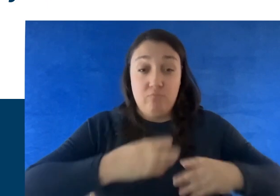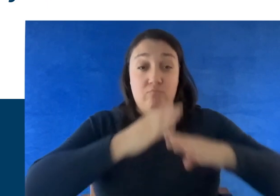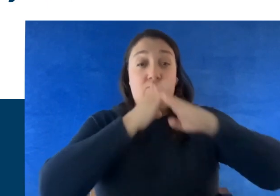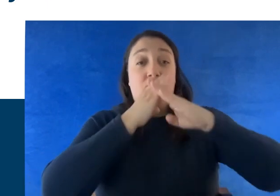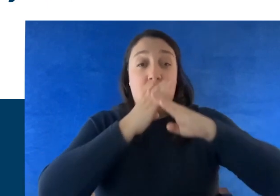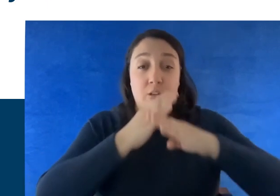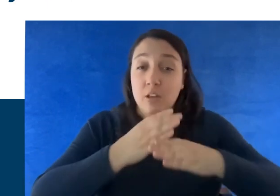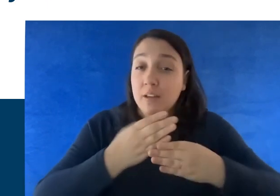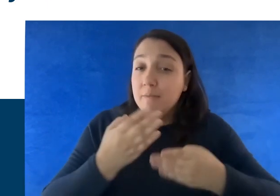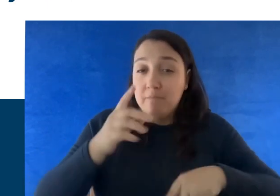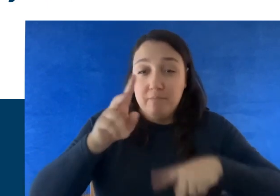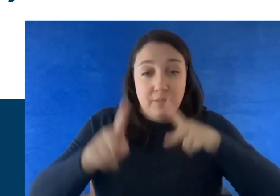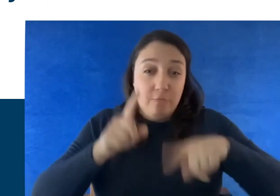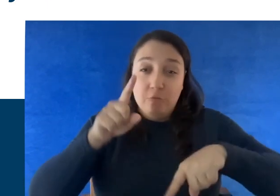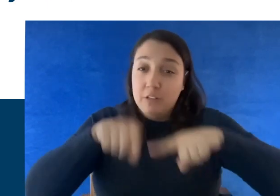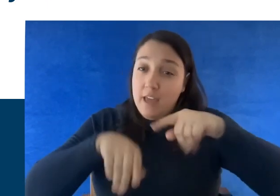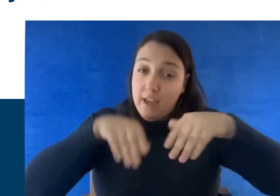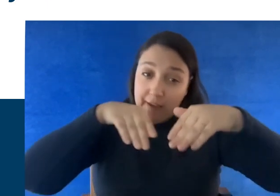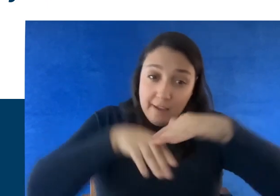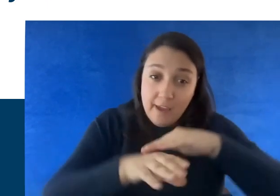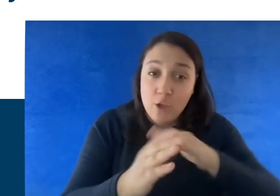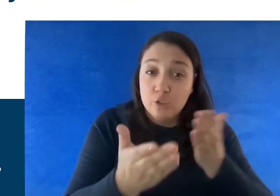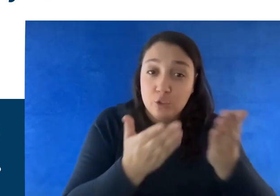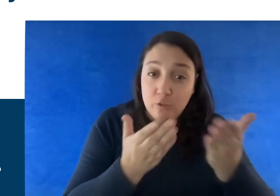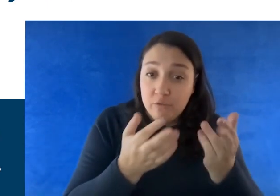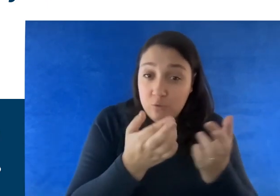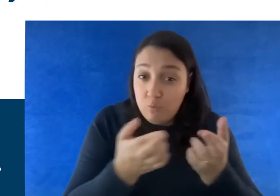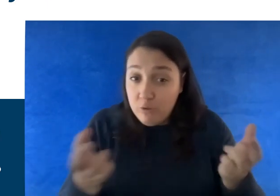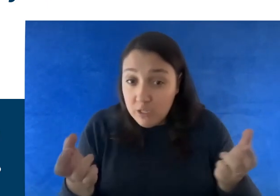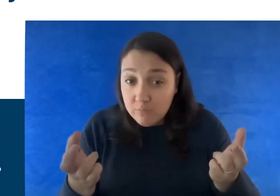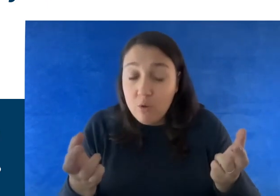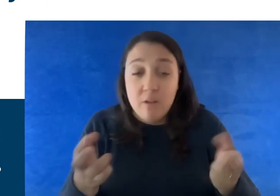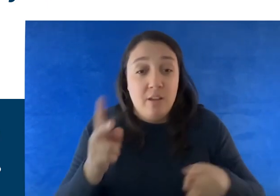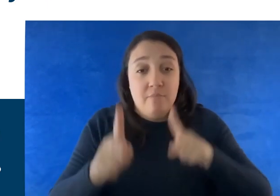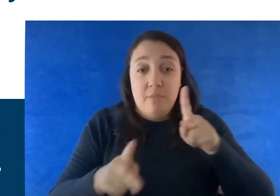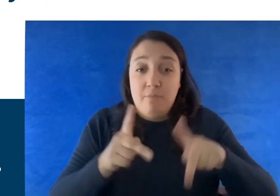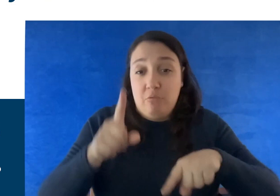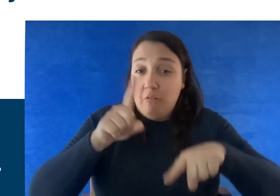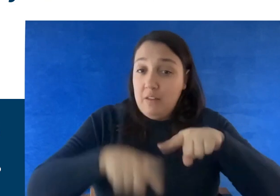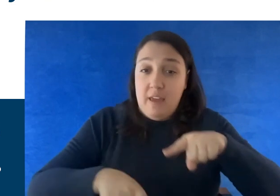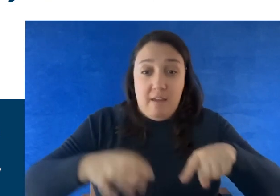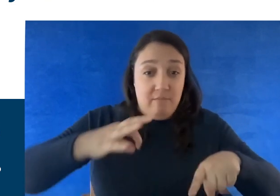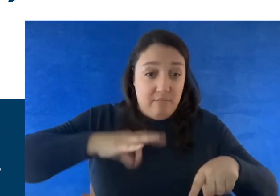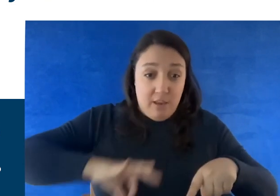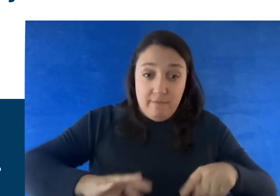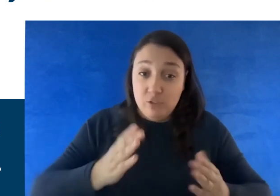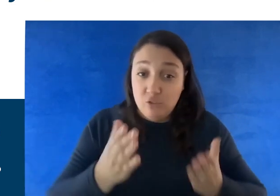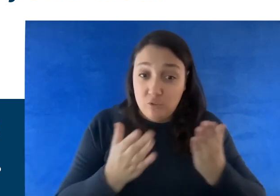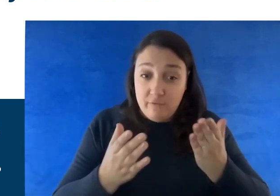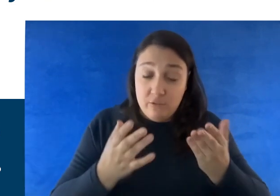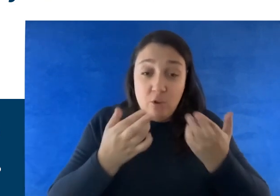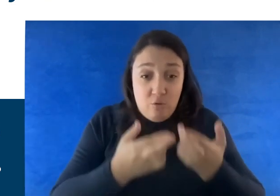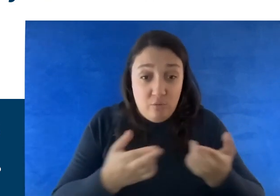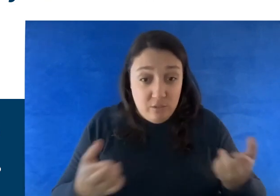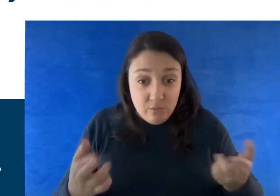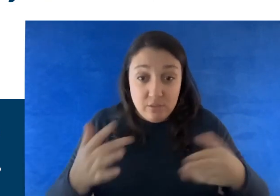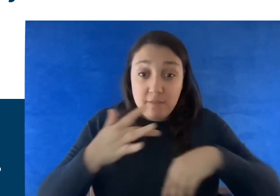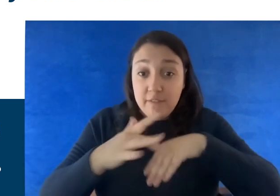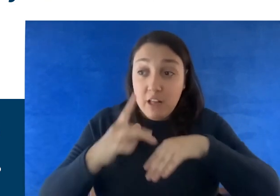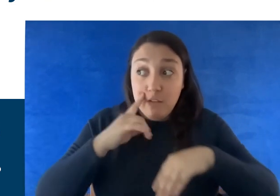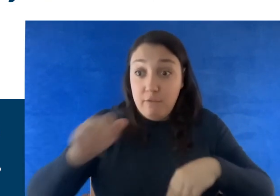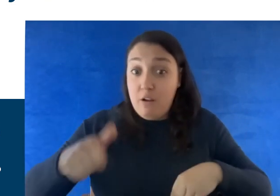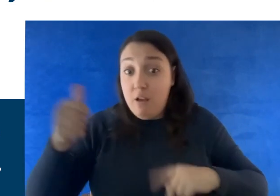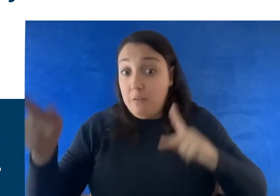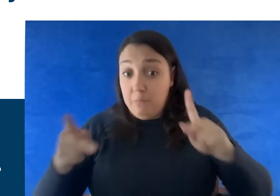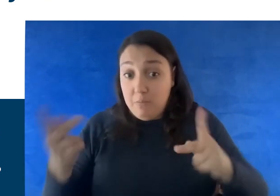with access and functional needs from participating in and receiving or benefiting from services and resources available